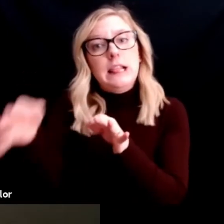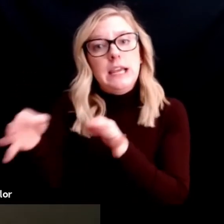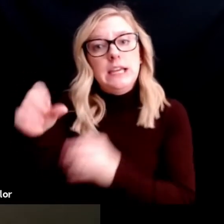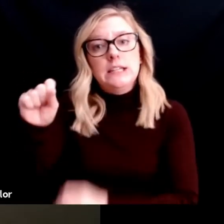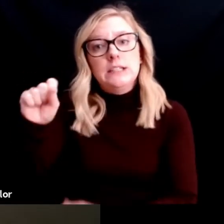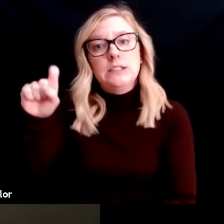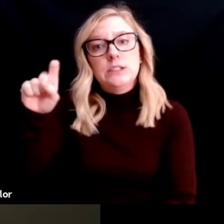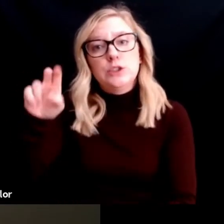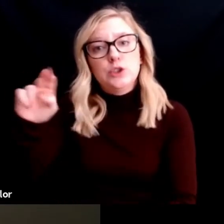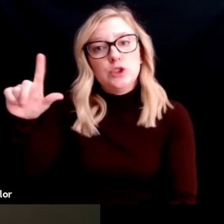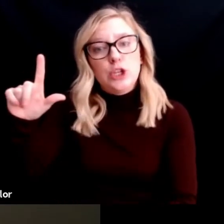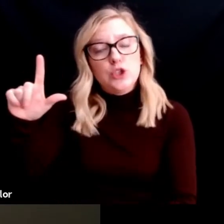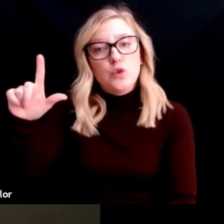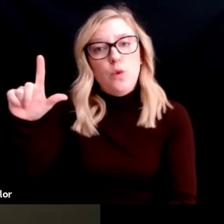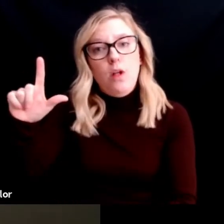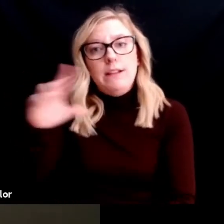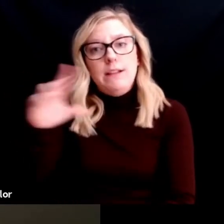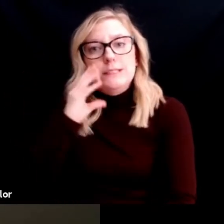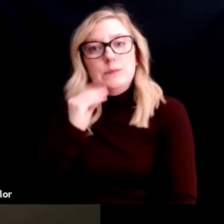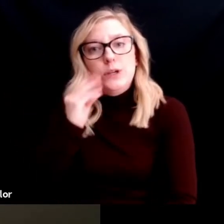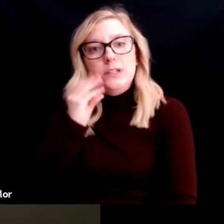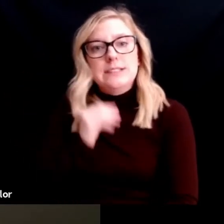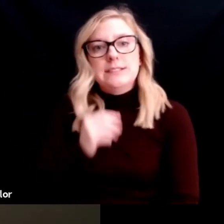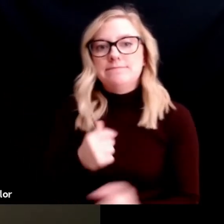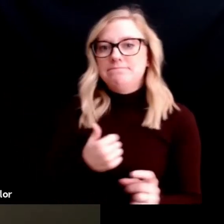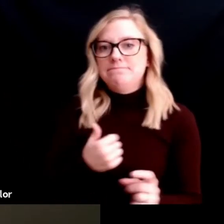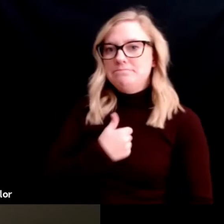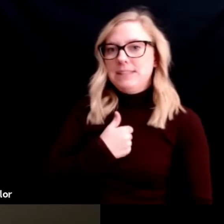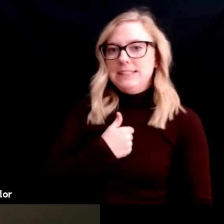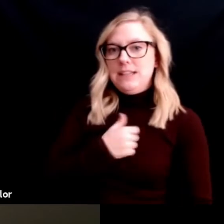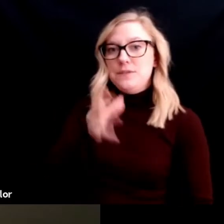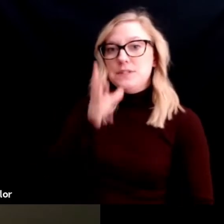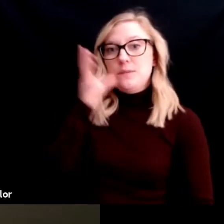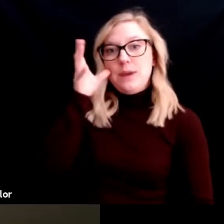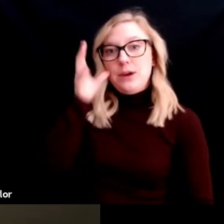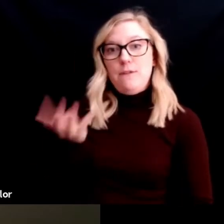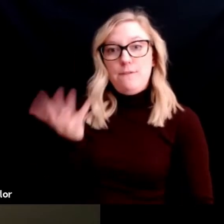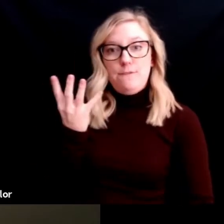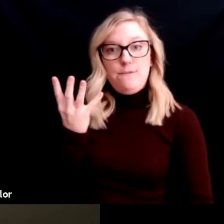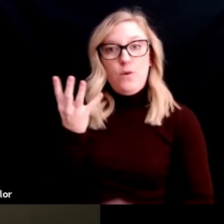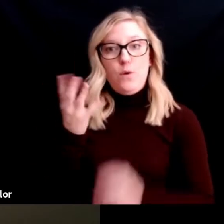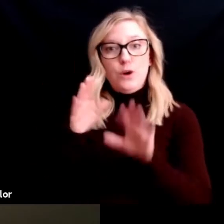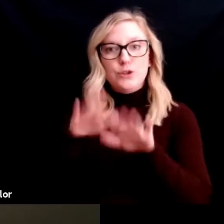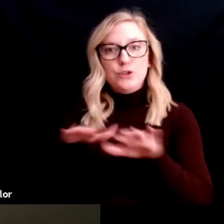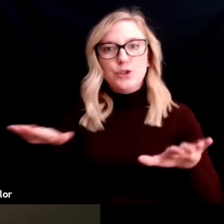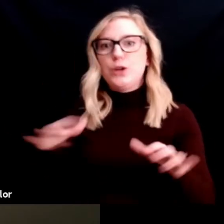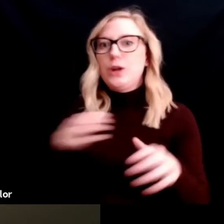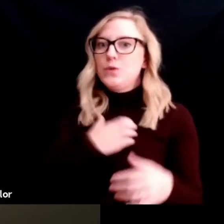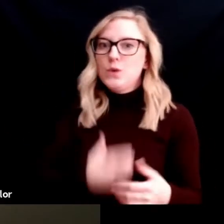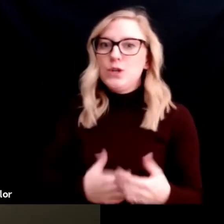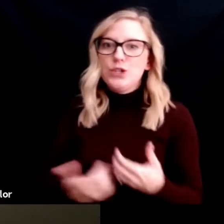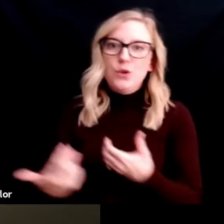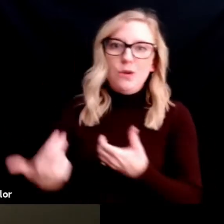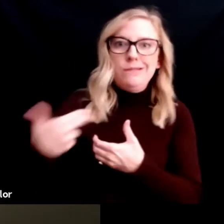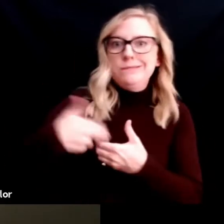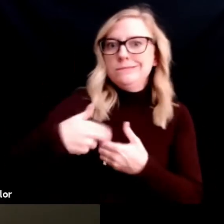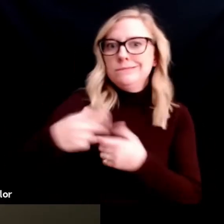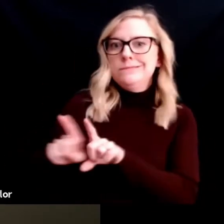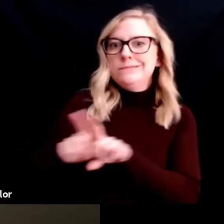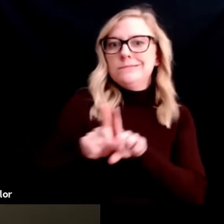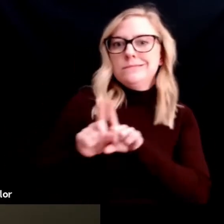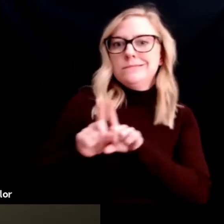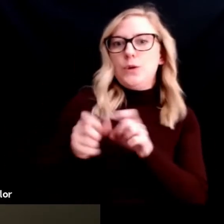As a parent of four, I'm kind of wishing I would have had you along with me throughout their